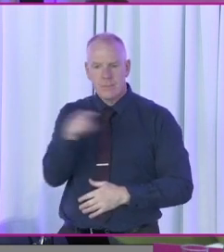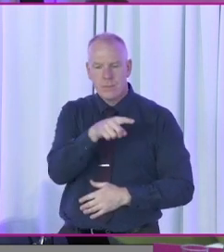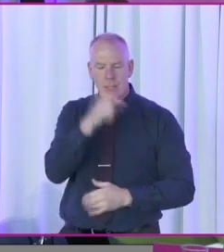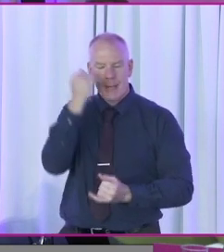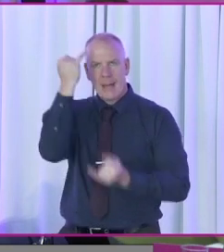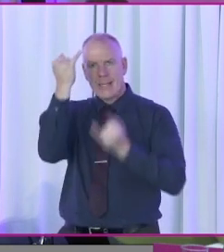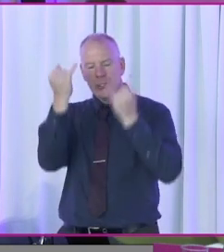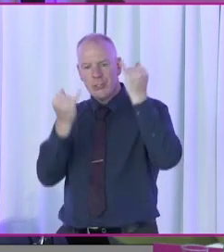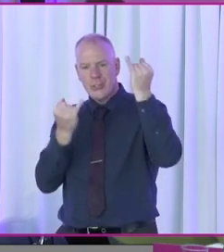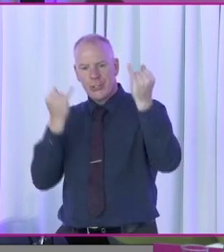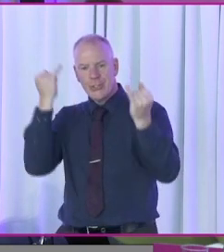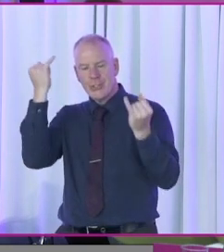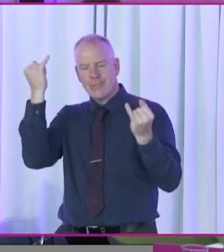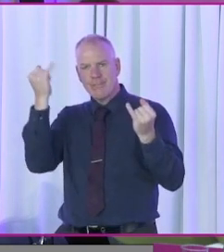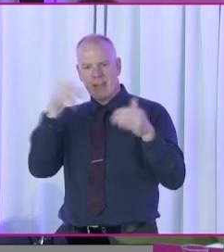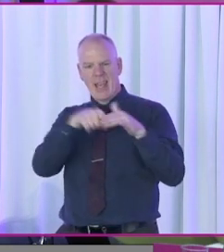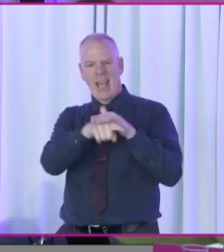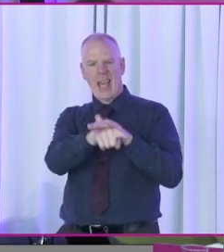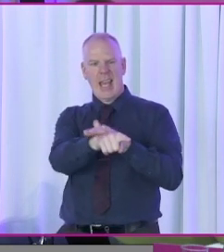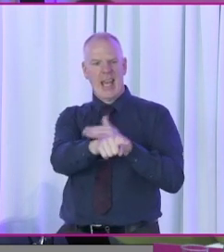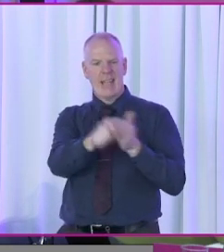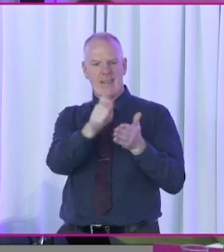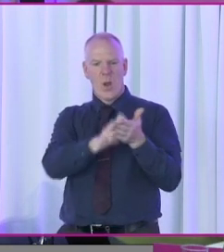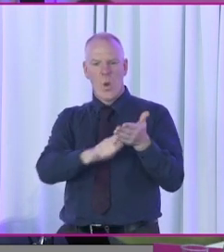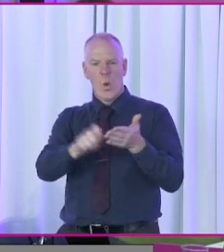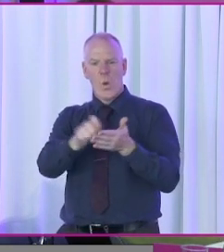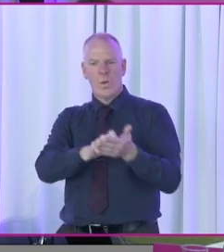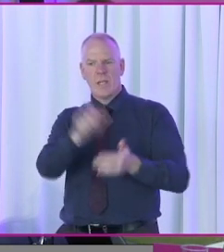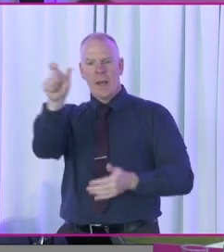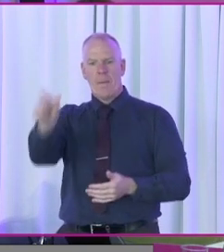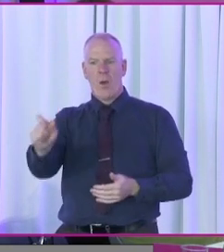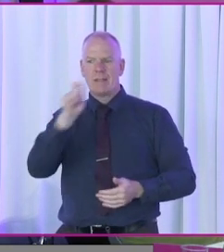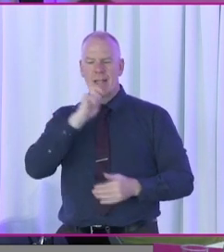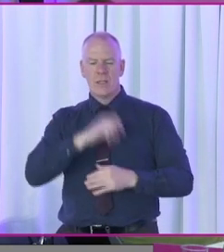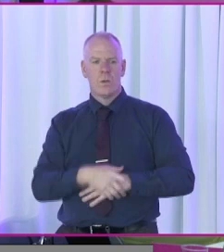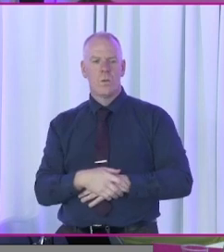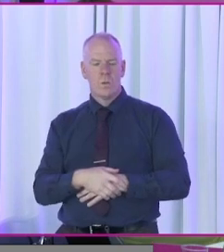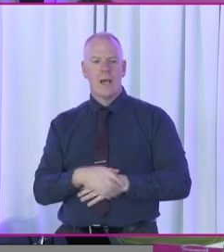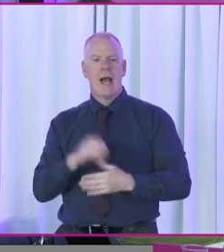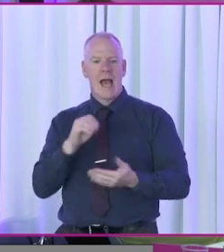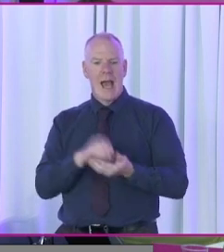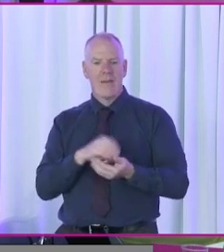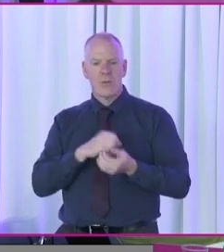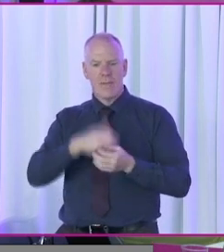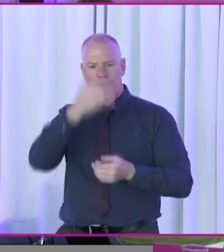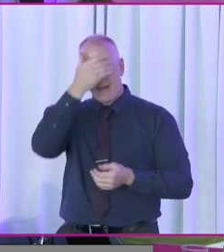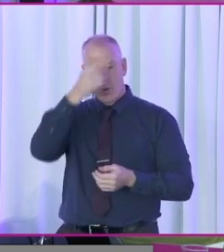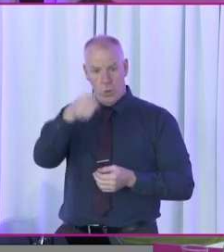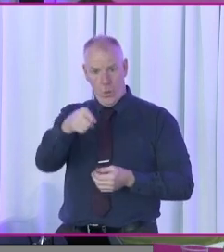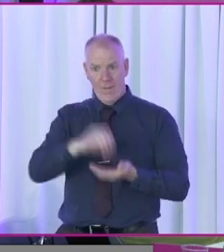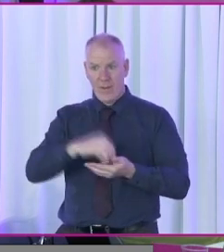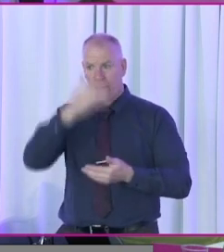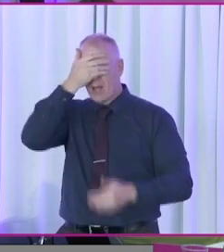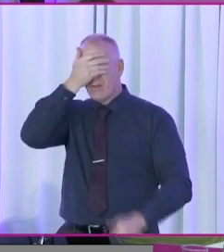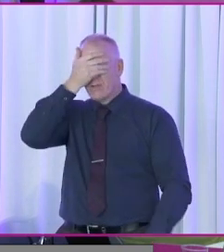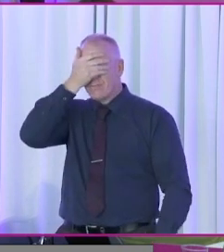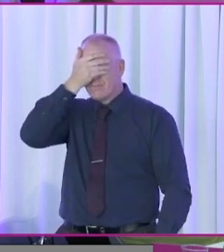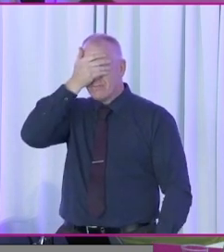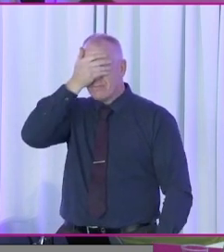you're in a polling station, and somebody says, you have to wear a blindfold, put a blindfold on.